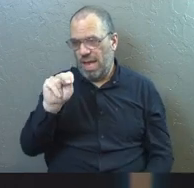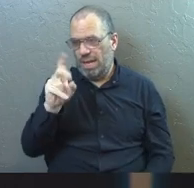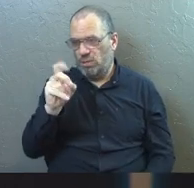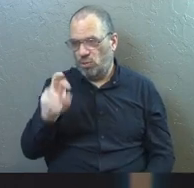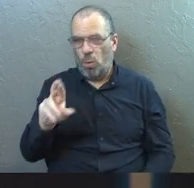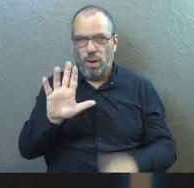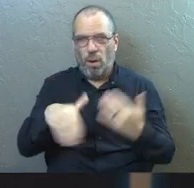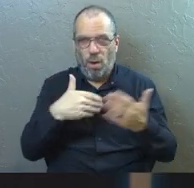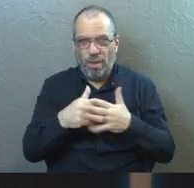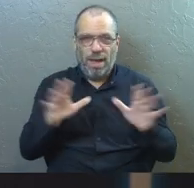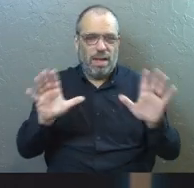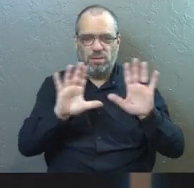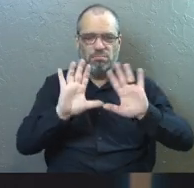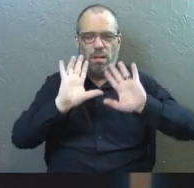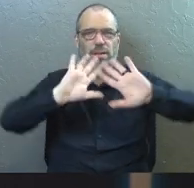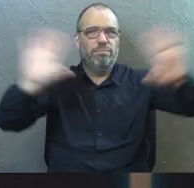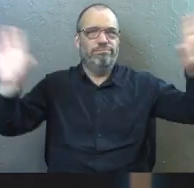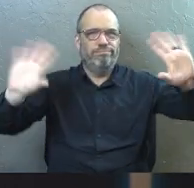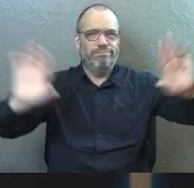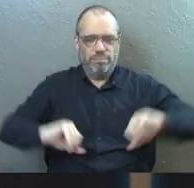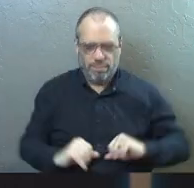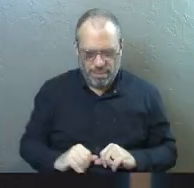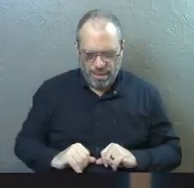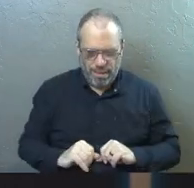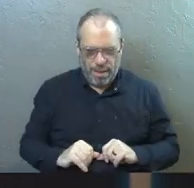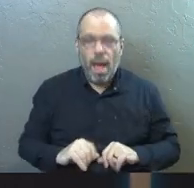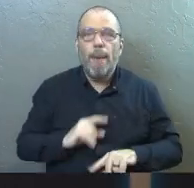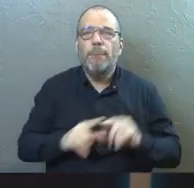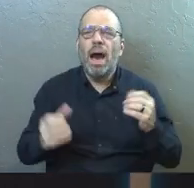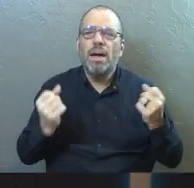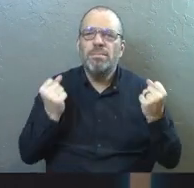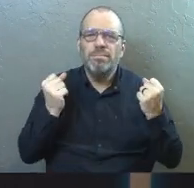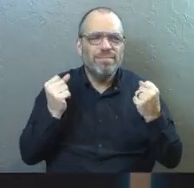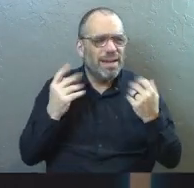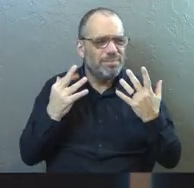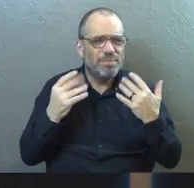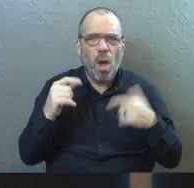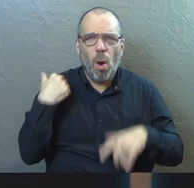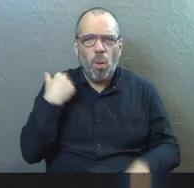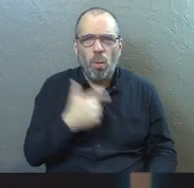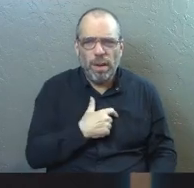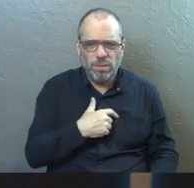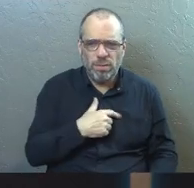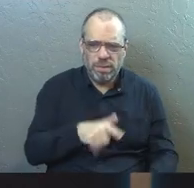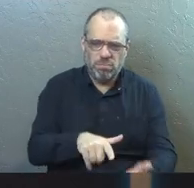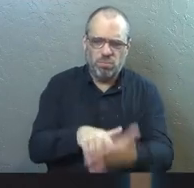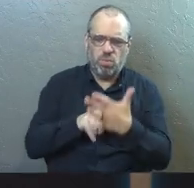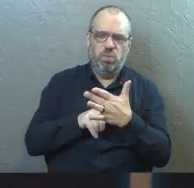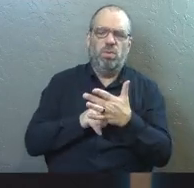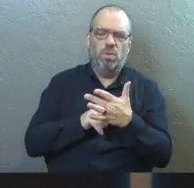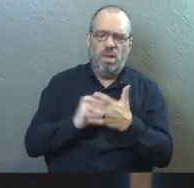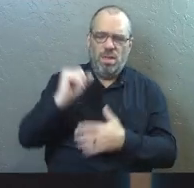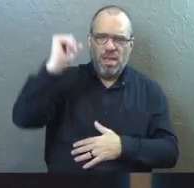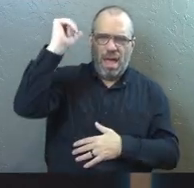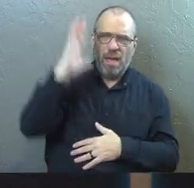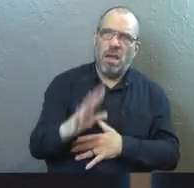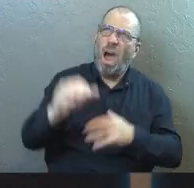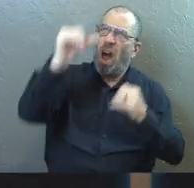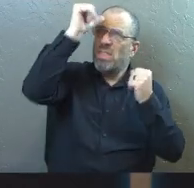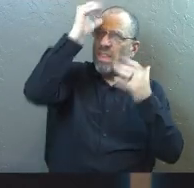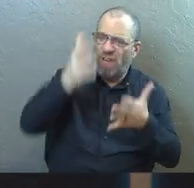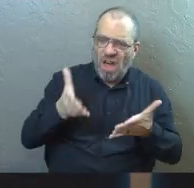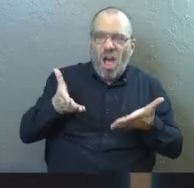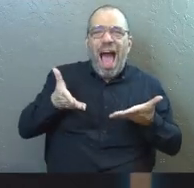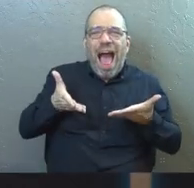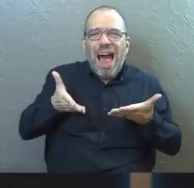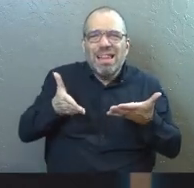that whole situation there. I'll just leave that one. But there are moments moments when we get indications that God, the father